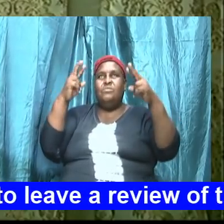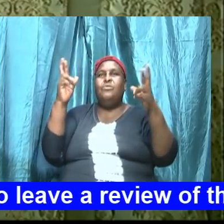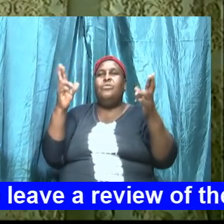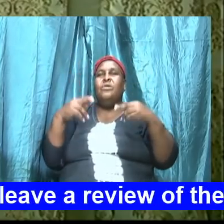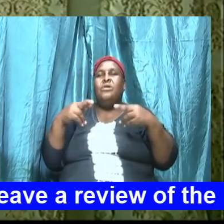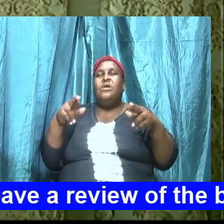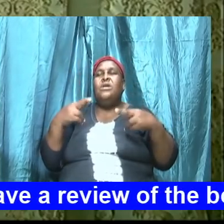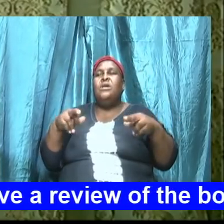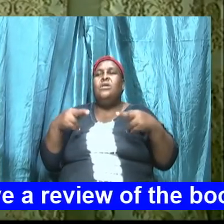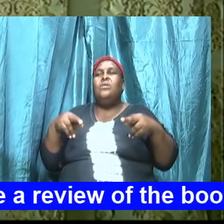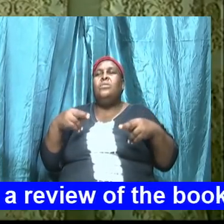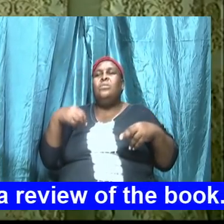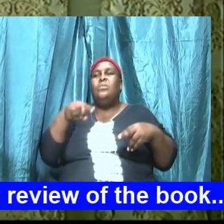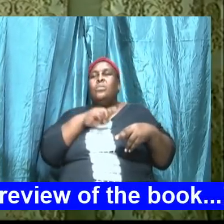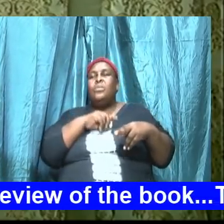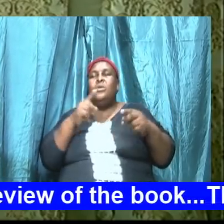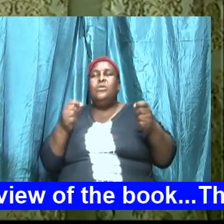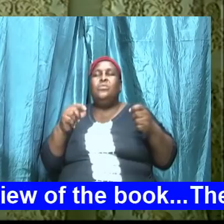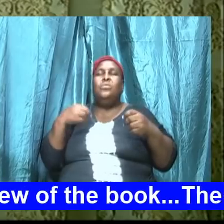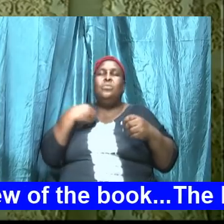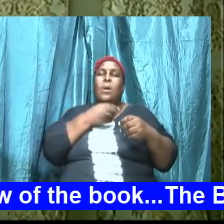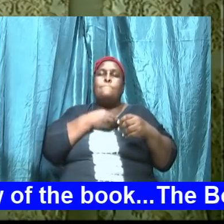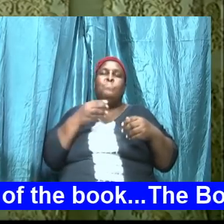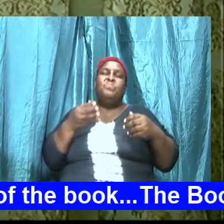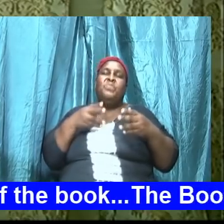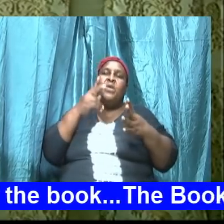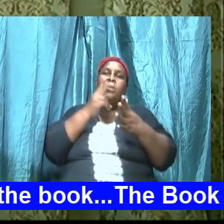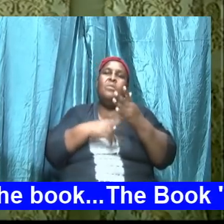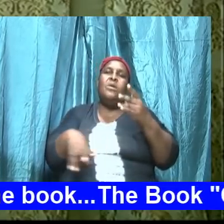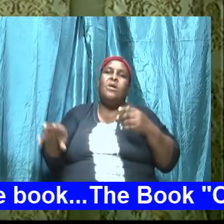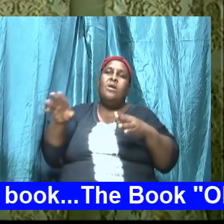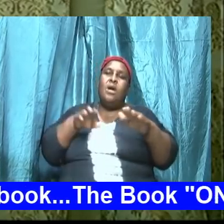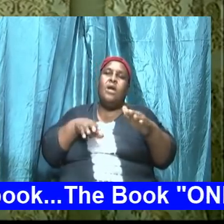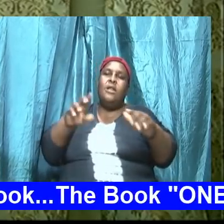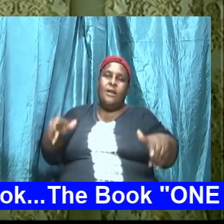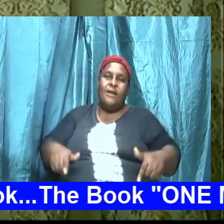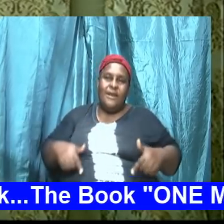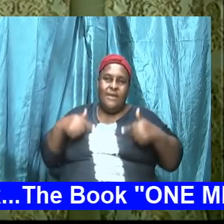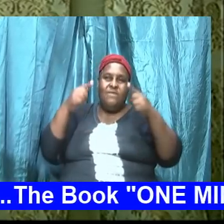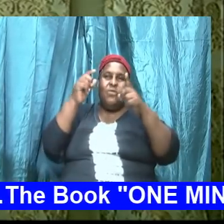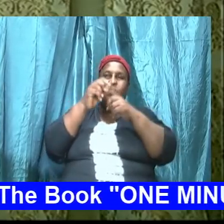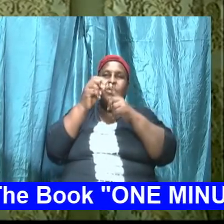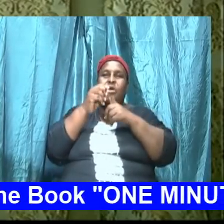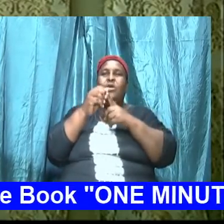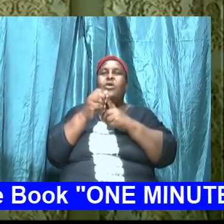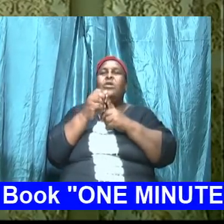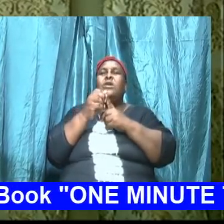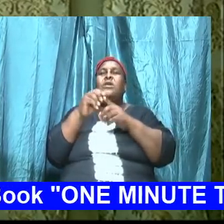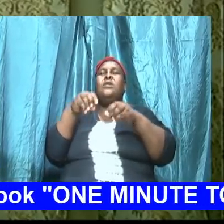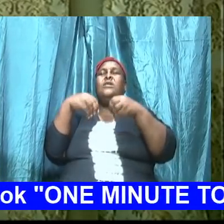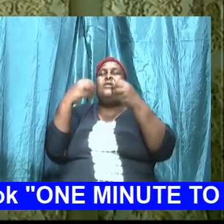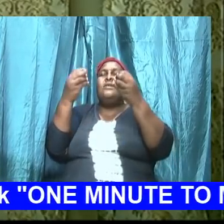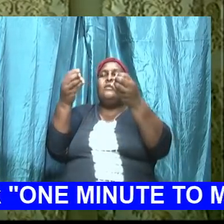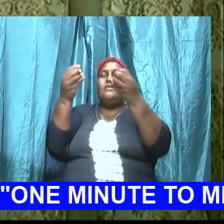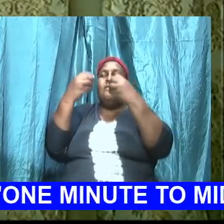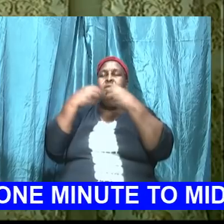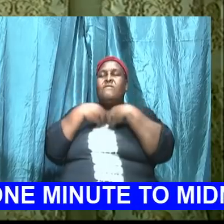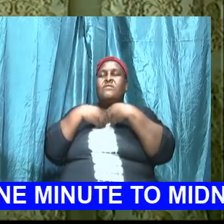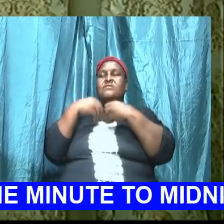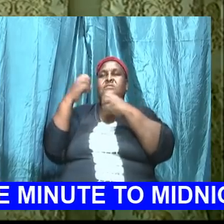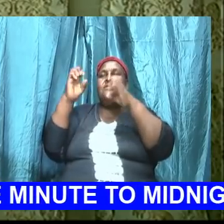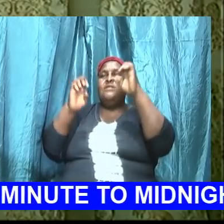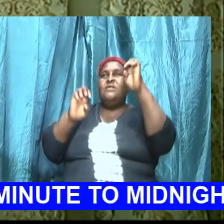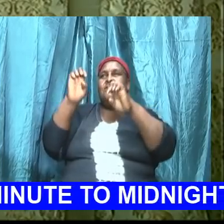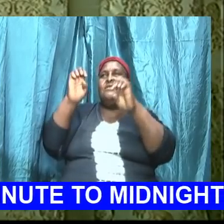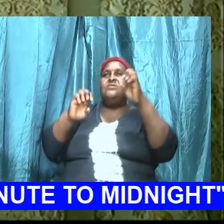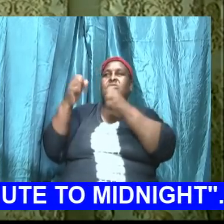our part and walk in the spirit and love the word and fight until we die give us the energy give us the strength